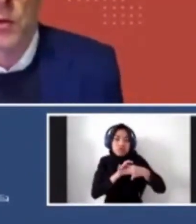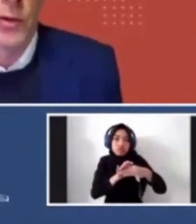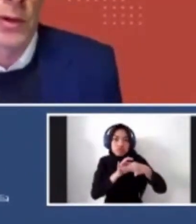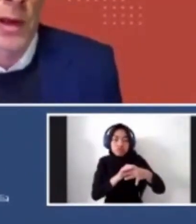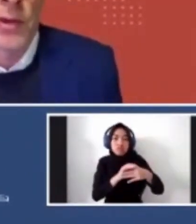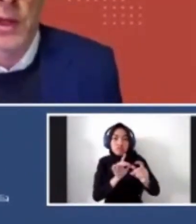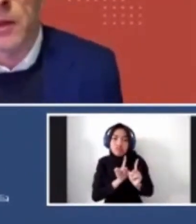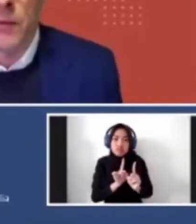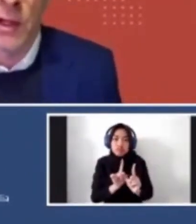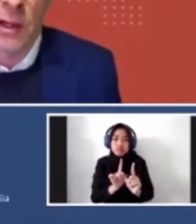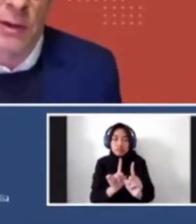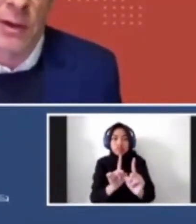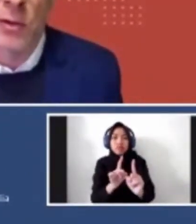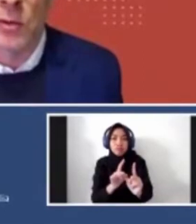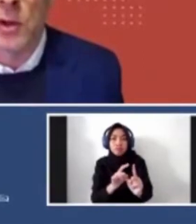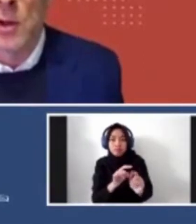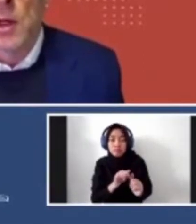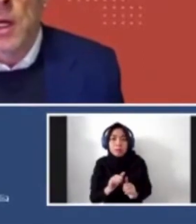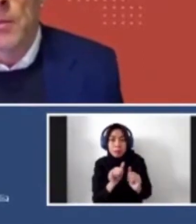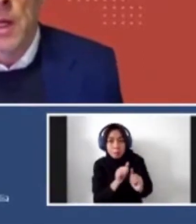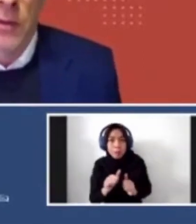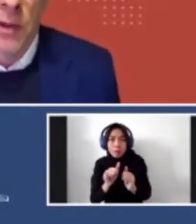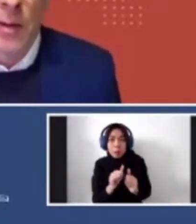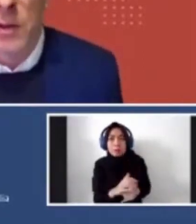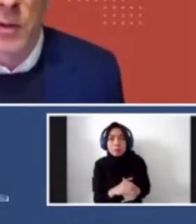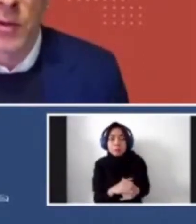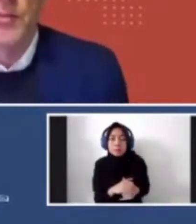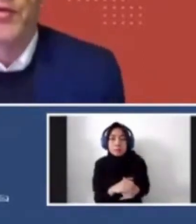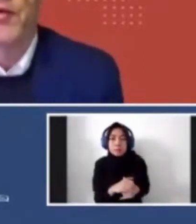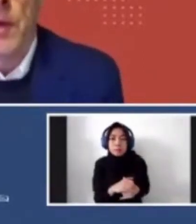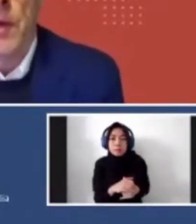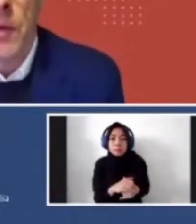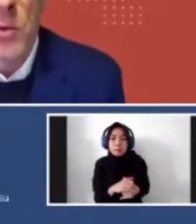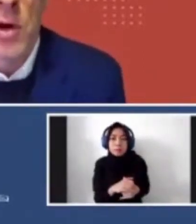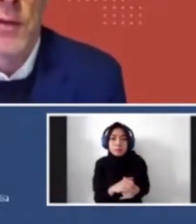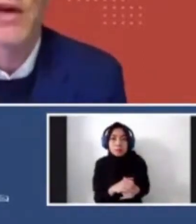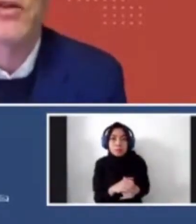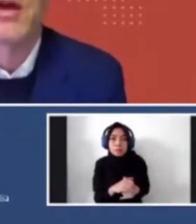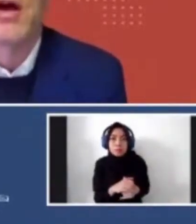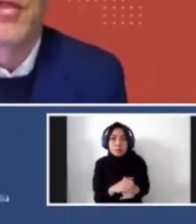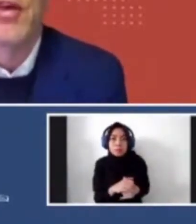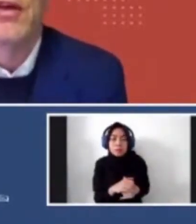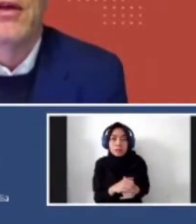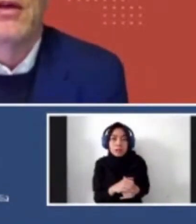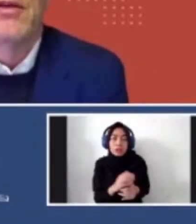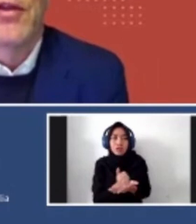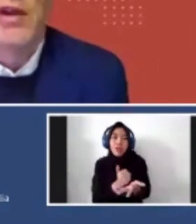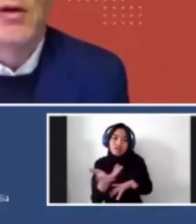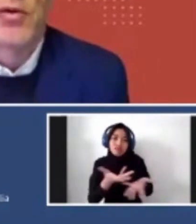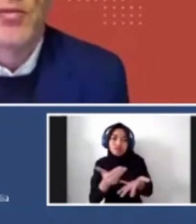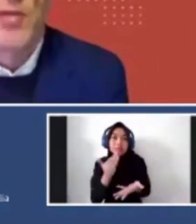all drawing, all doing the same thing, converting it to digital. Um, and, you know, so it was a sort of a simple conversation. I think